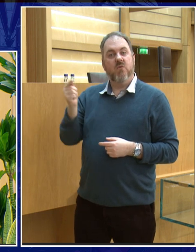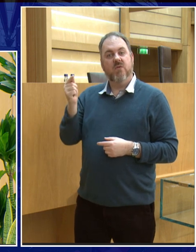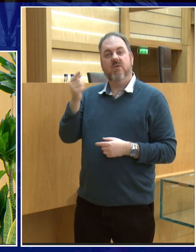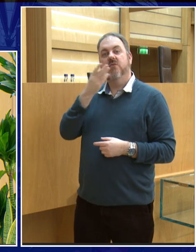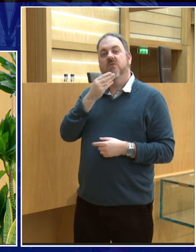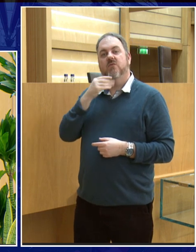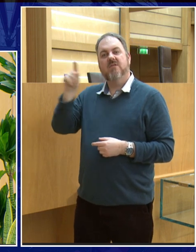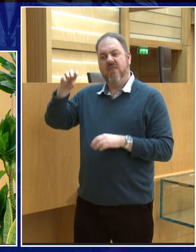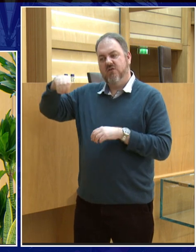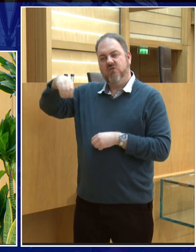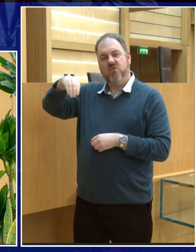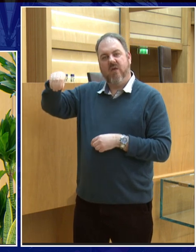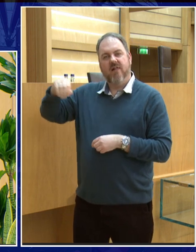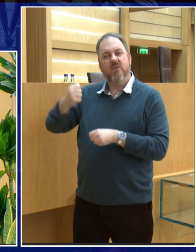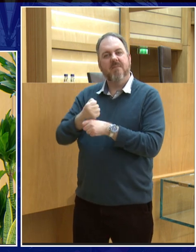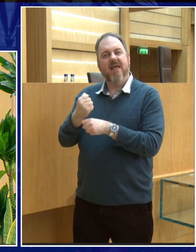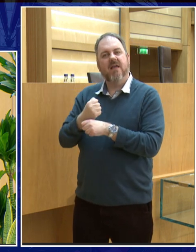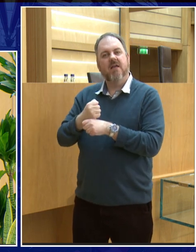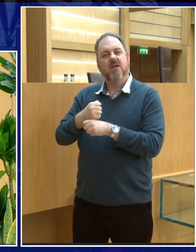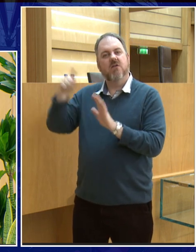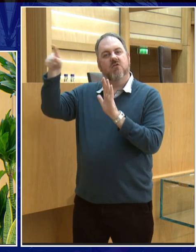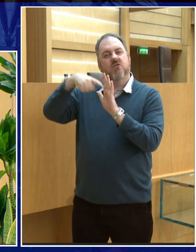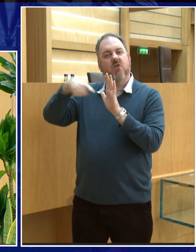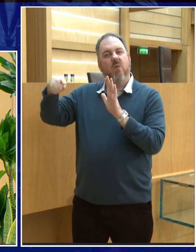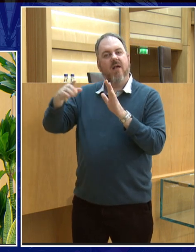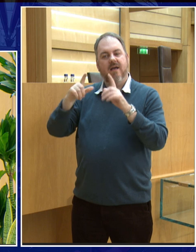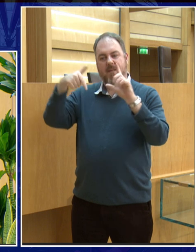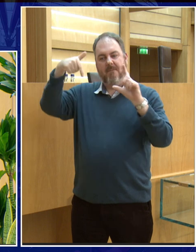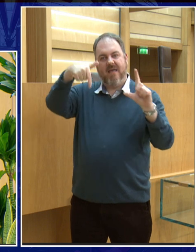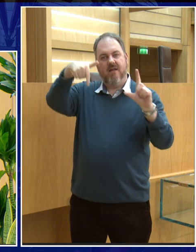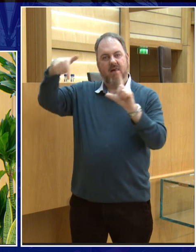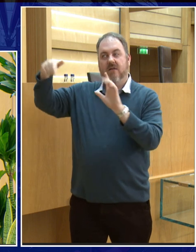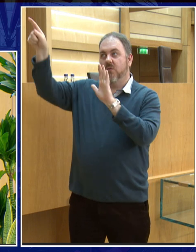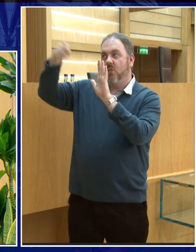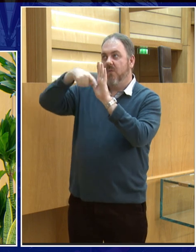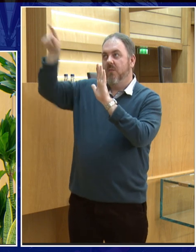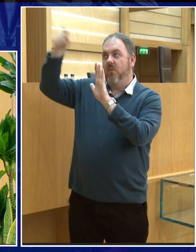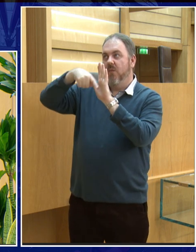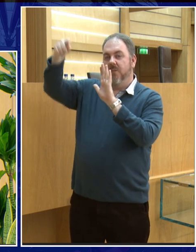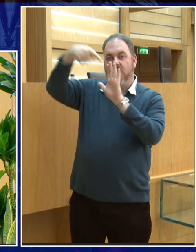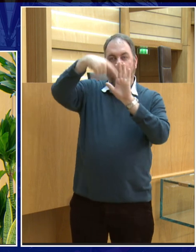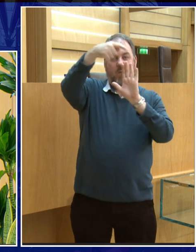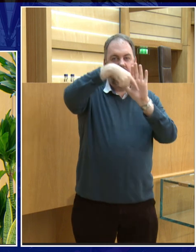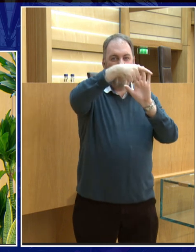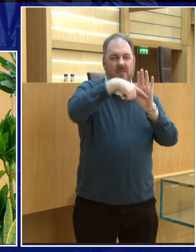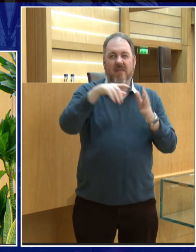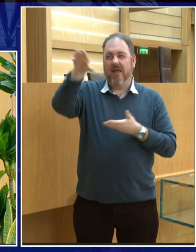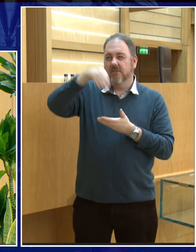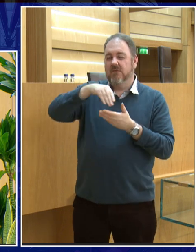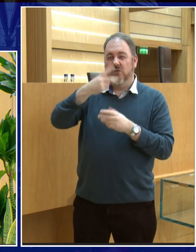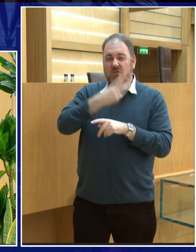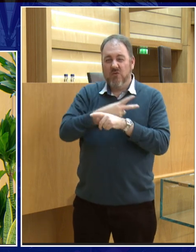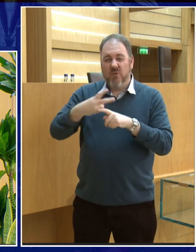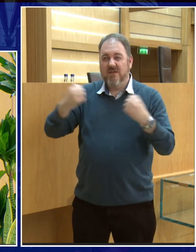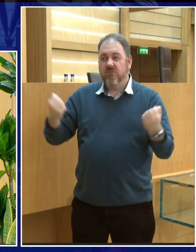the moon soil you can make solar panels and you can put these solar panels on the moon's surface they'll get two weeks of constant